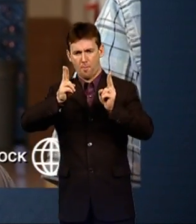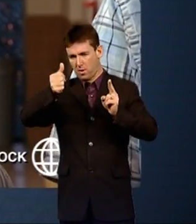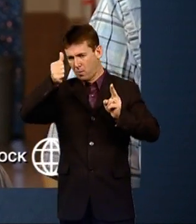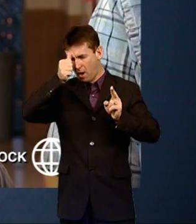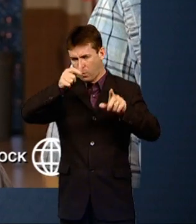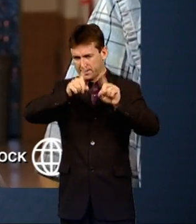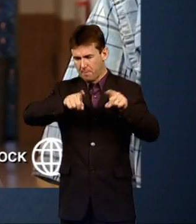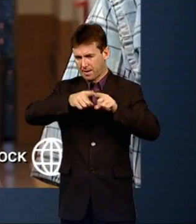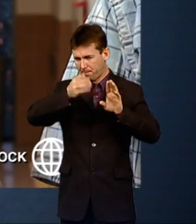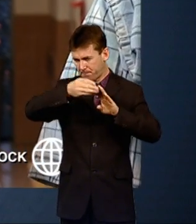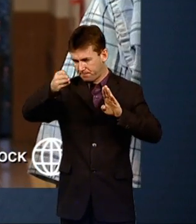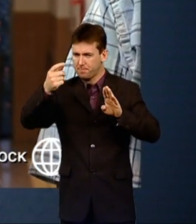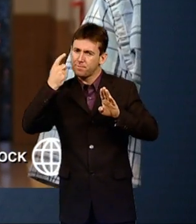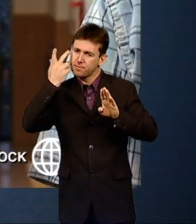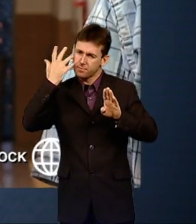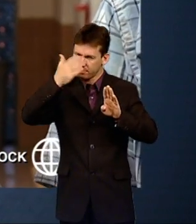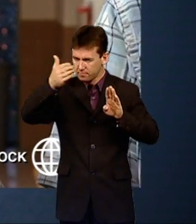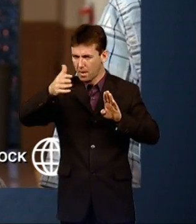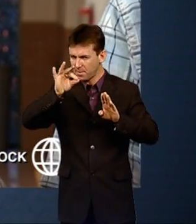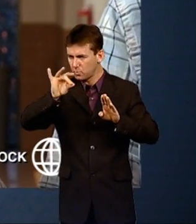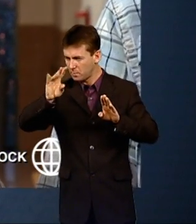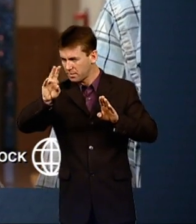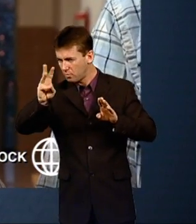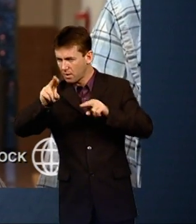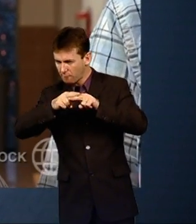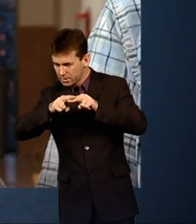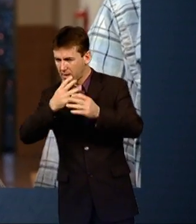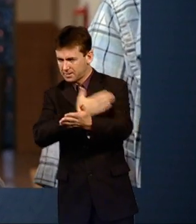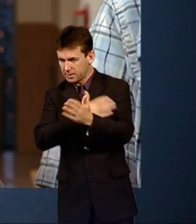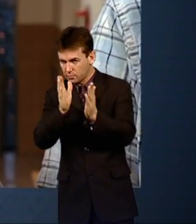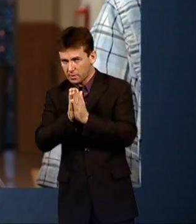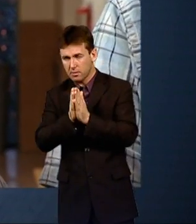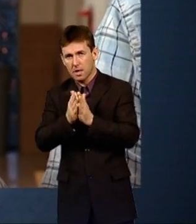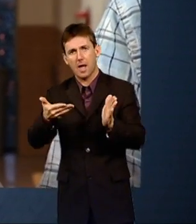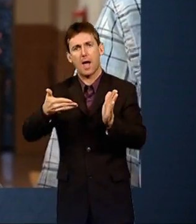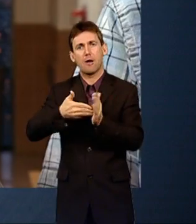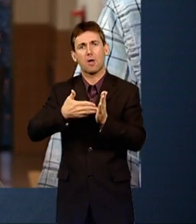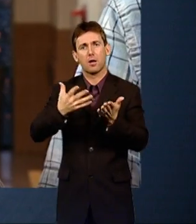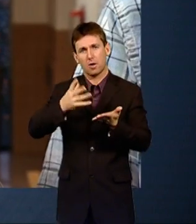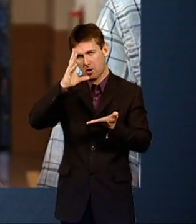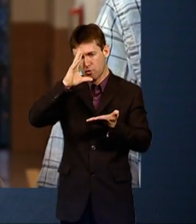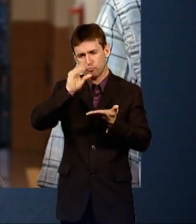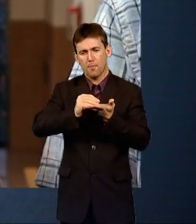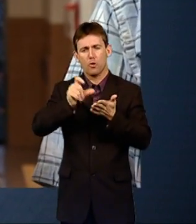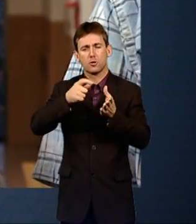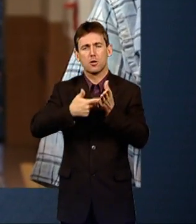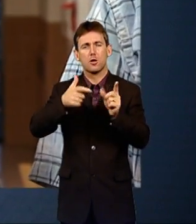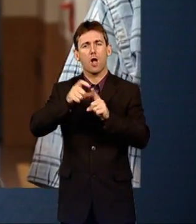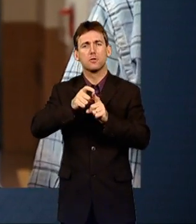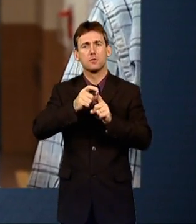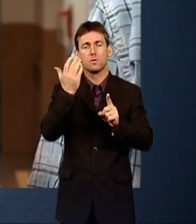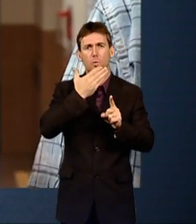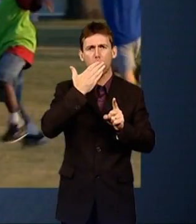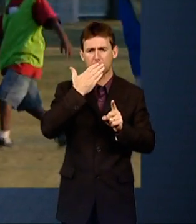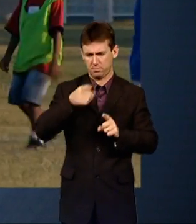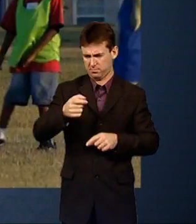school with his daily report card and the constant feedback and the monitoring. He really has improved and has turned